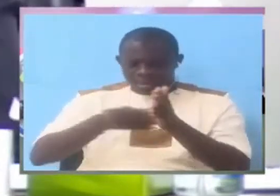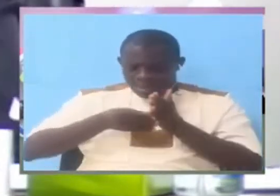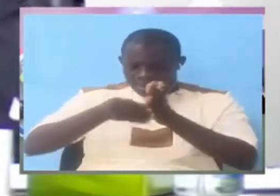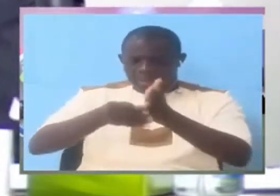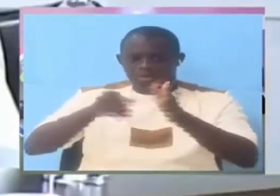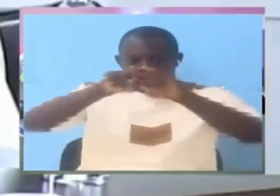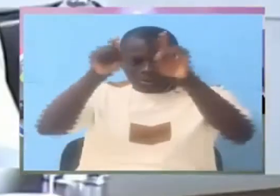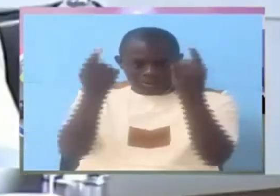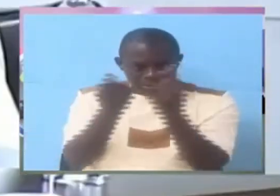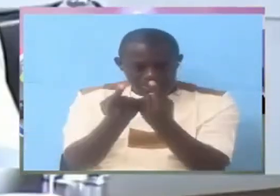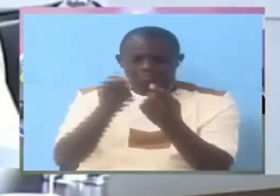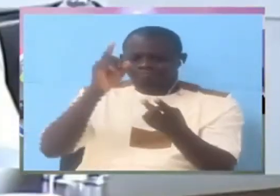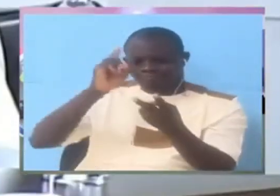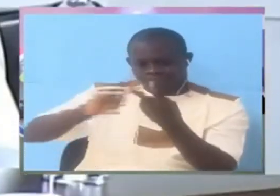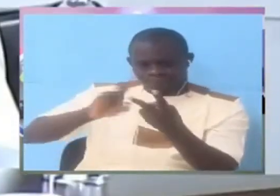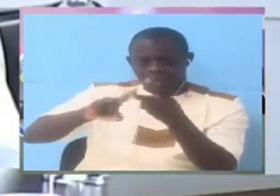directors.